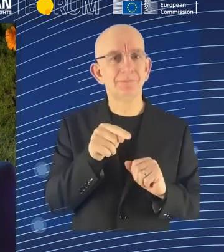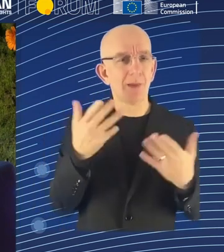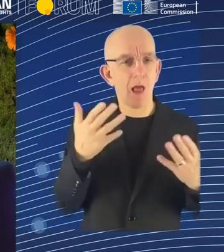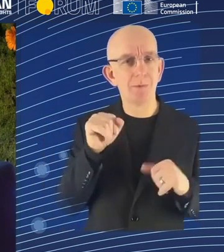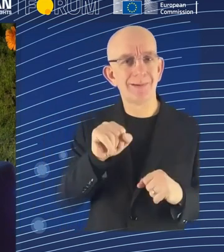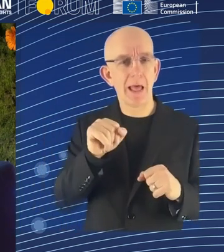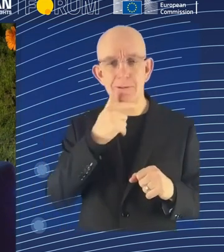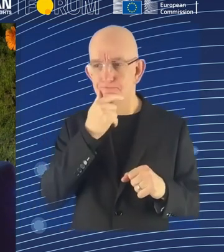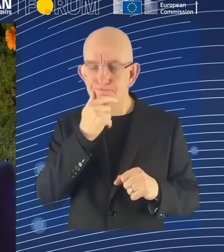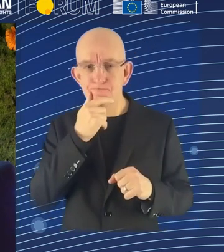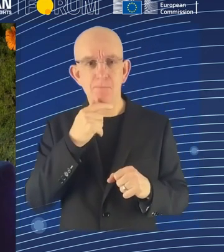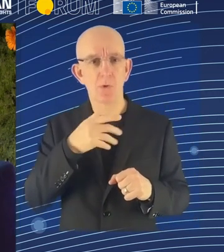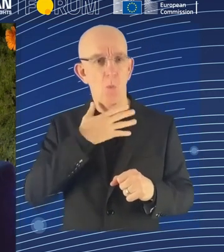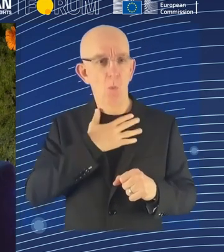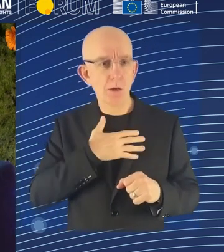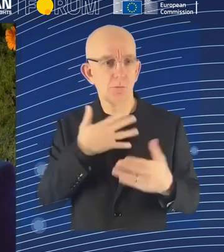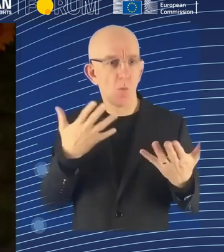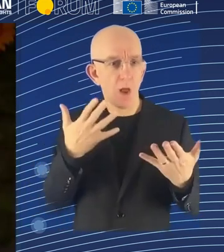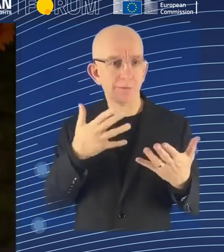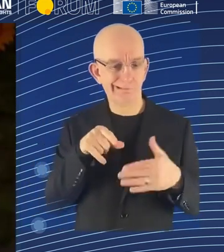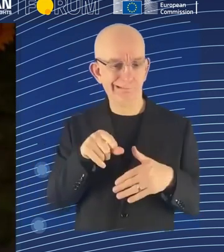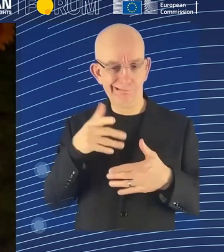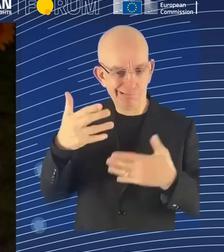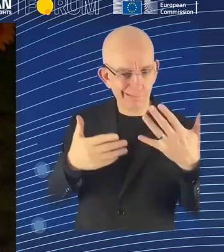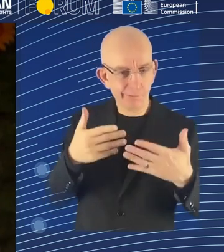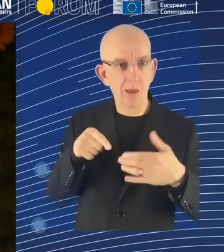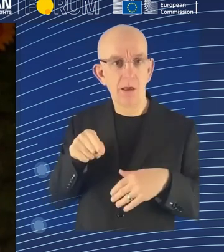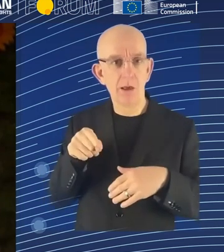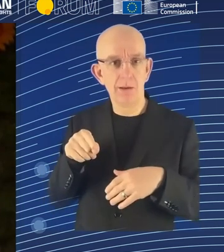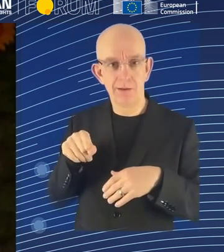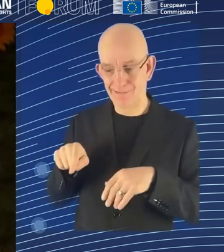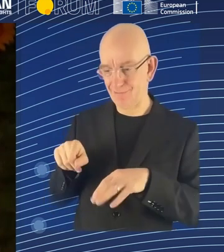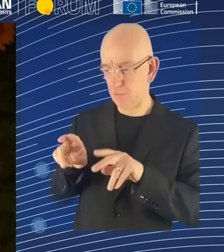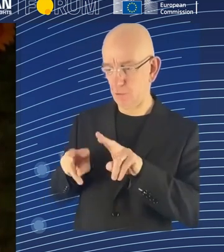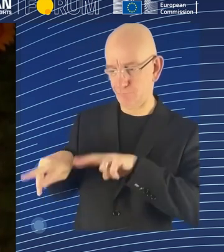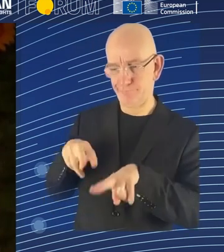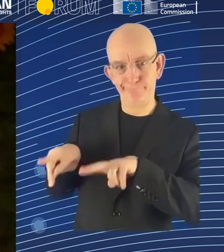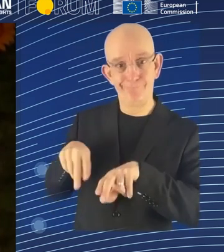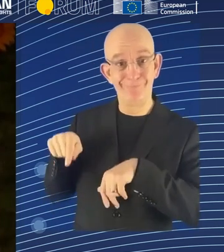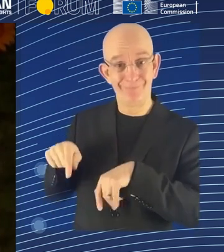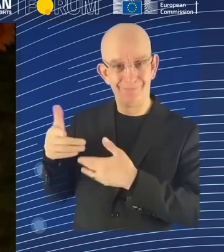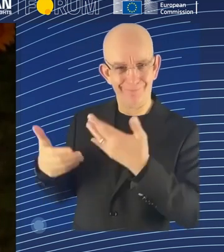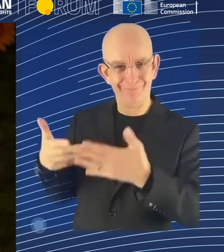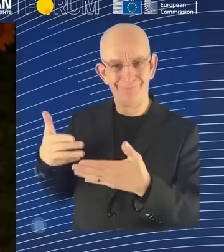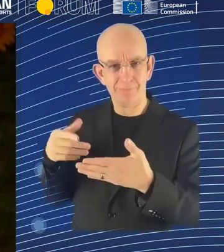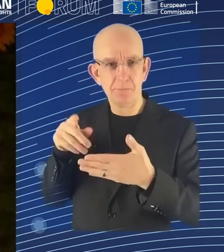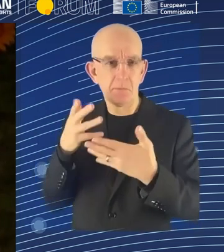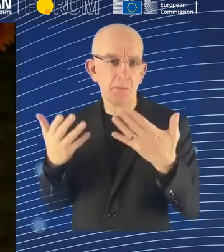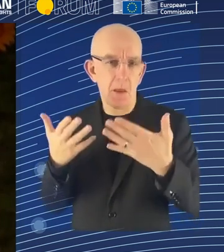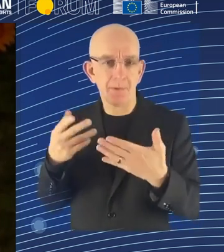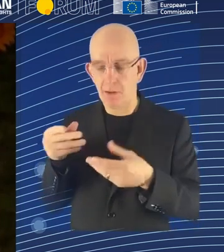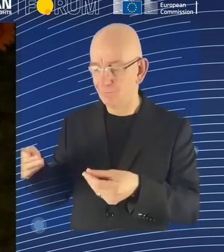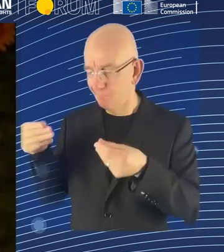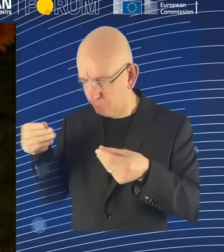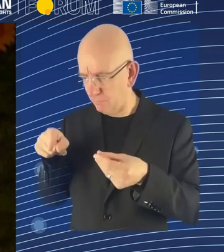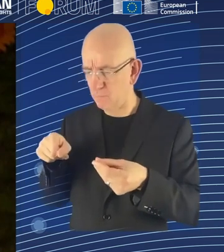consequential decisions are still made by a human. And that is a real challenge to figure out how to put into law. A second concept that